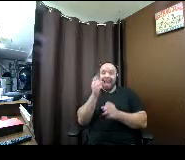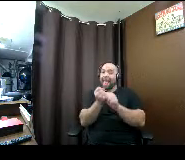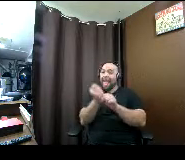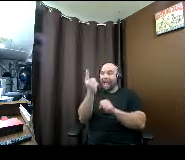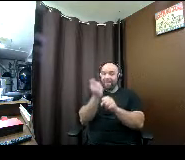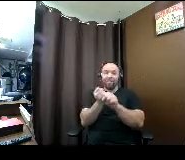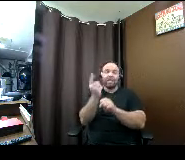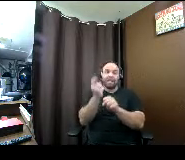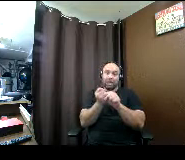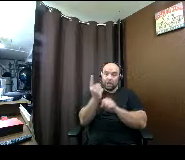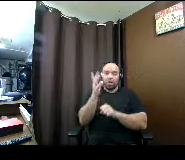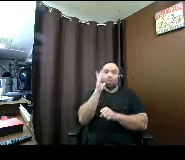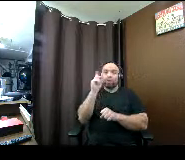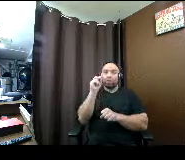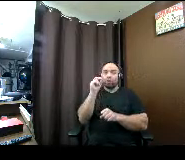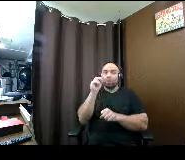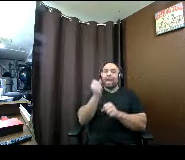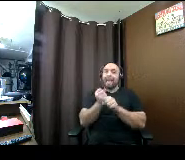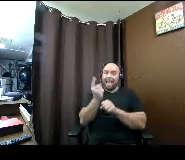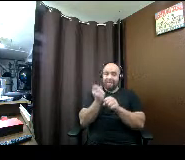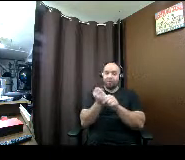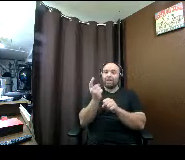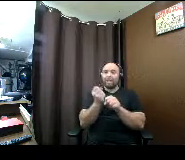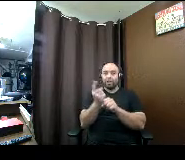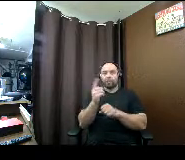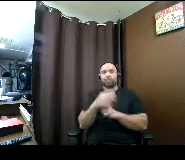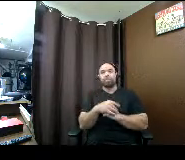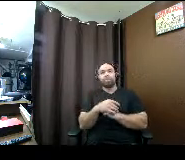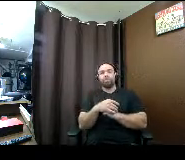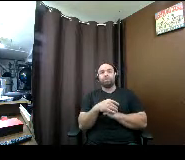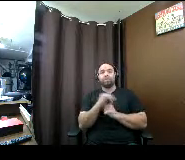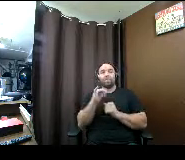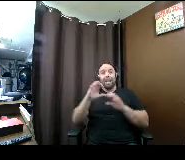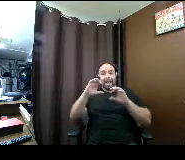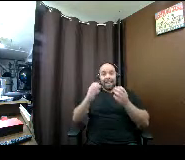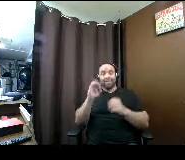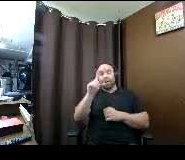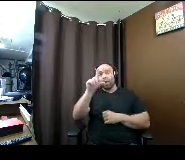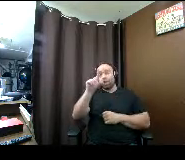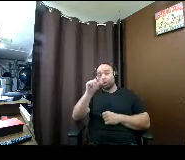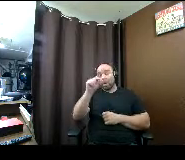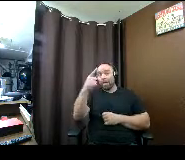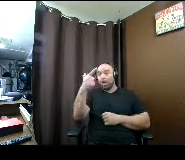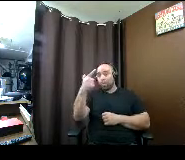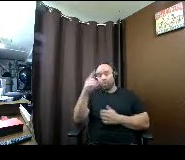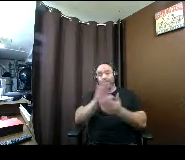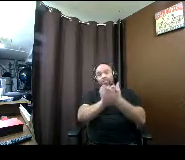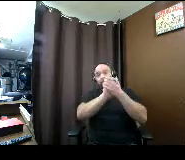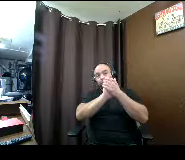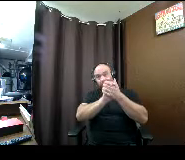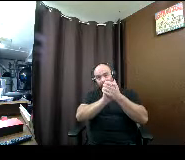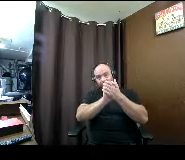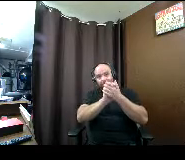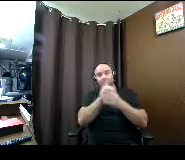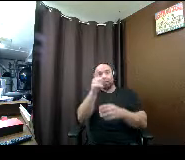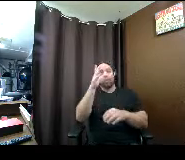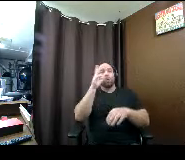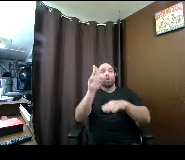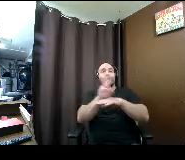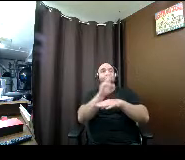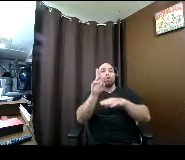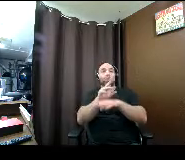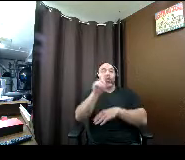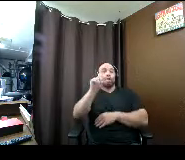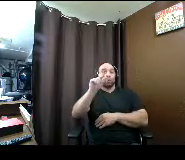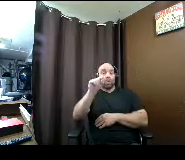you're going to do this every single year class of 2021 congratulations um you are going to use the 2021